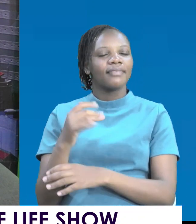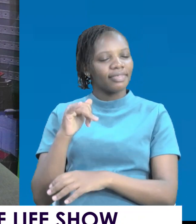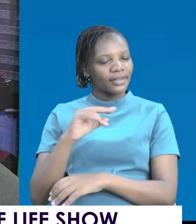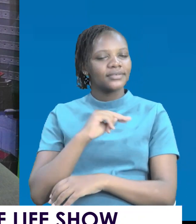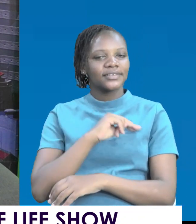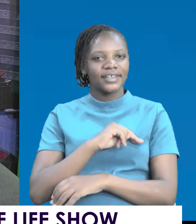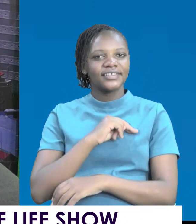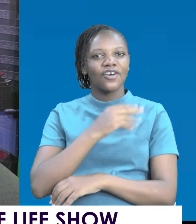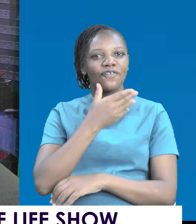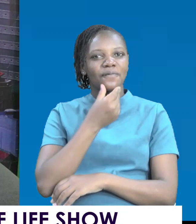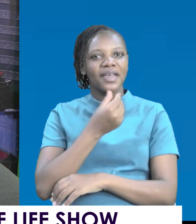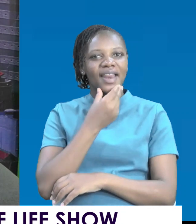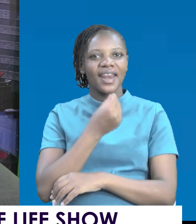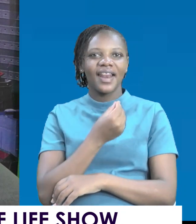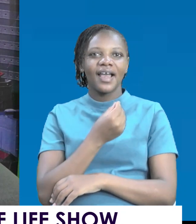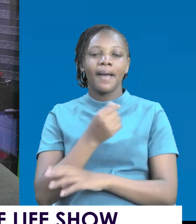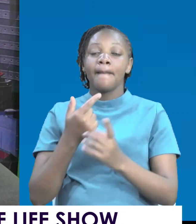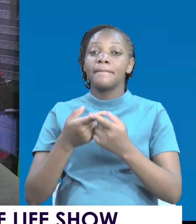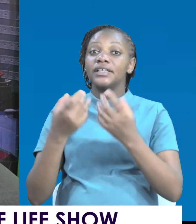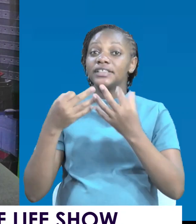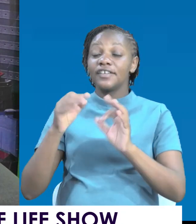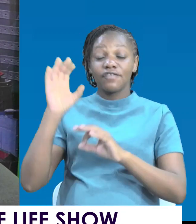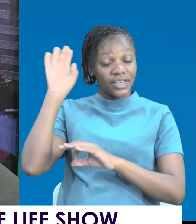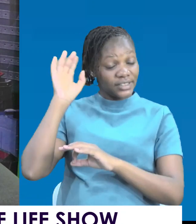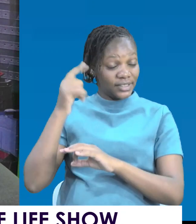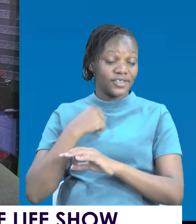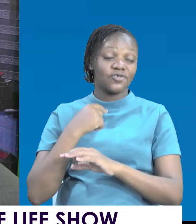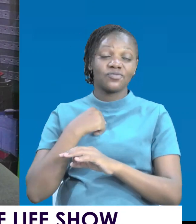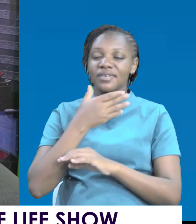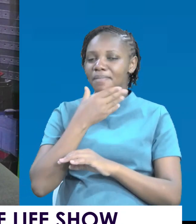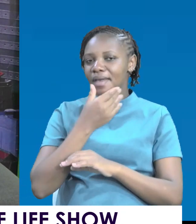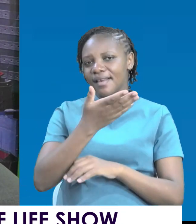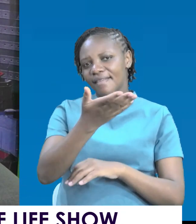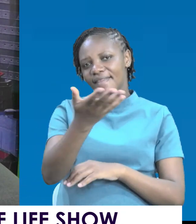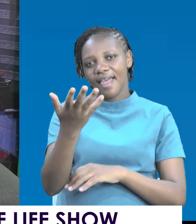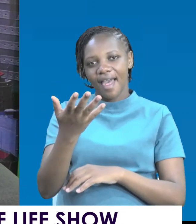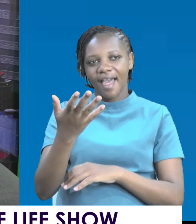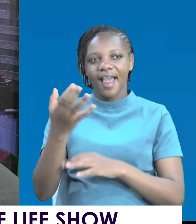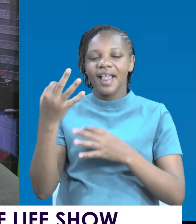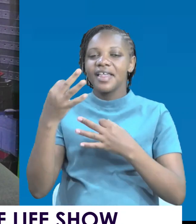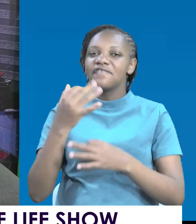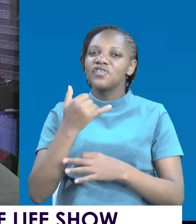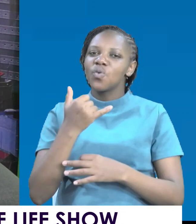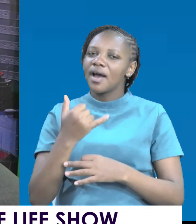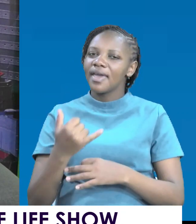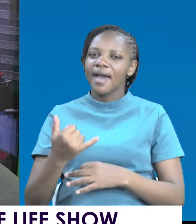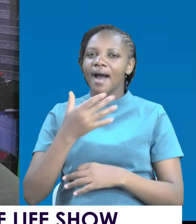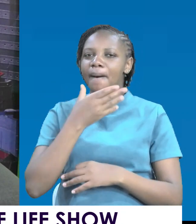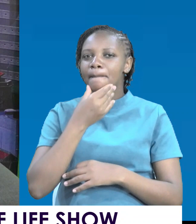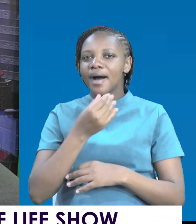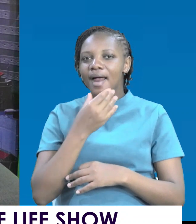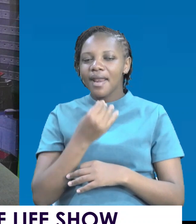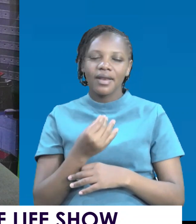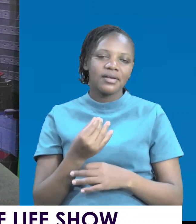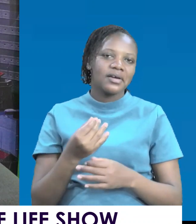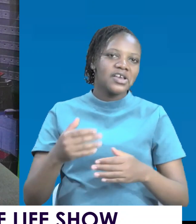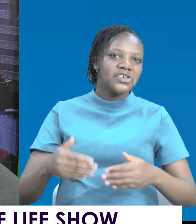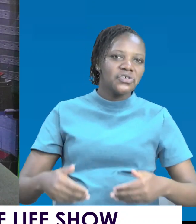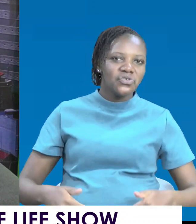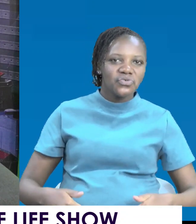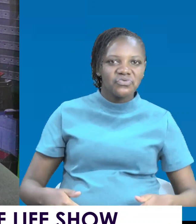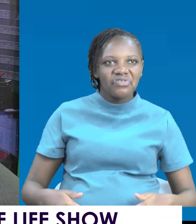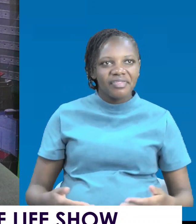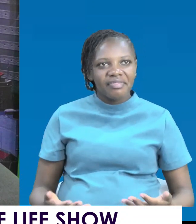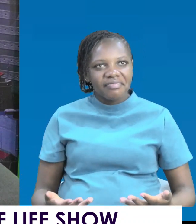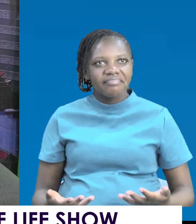of men. But just in case you are listening to me, men, whether you are a young man, middle-aged man, old